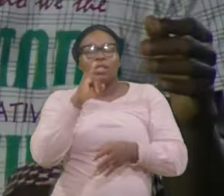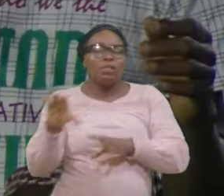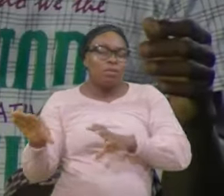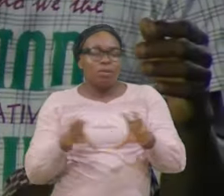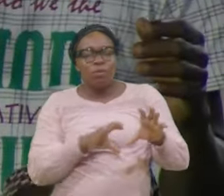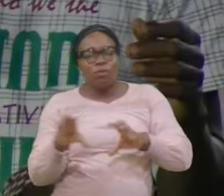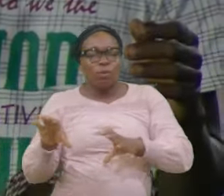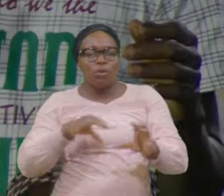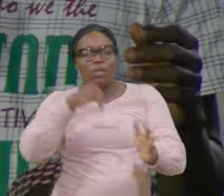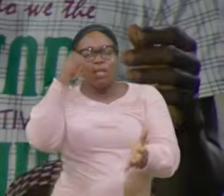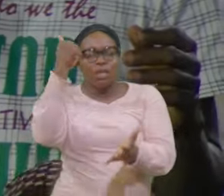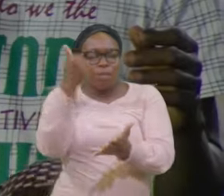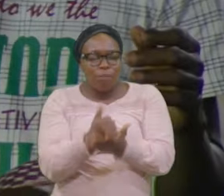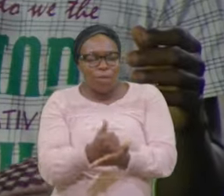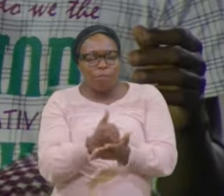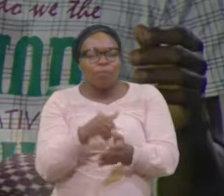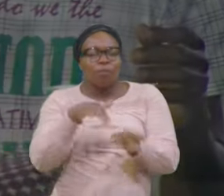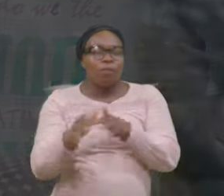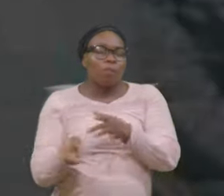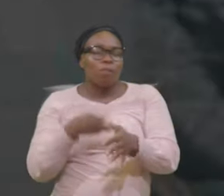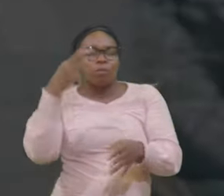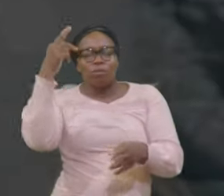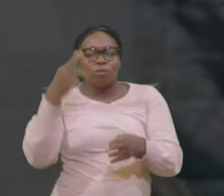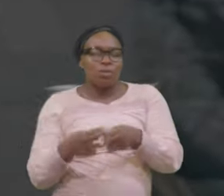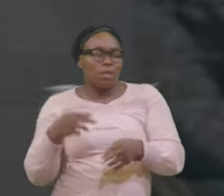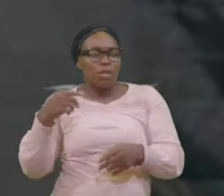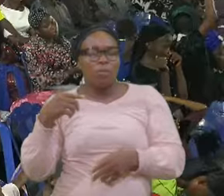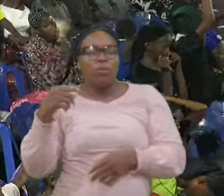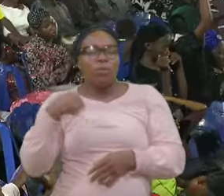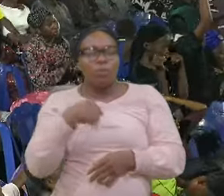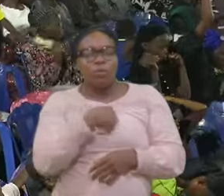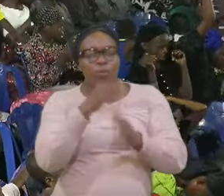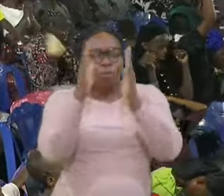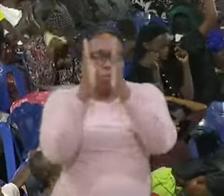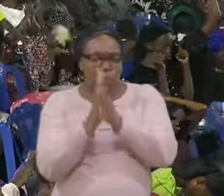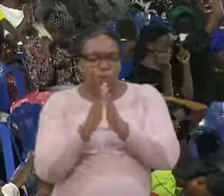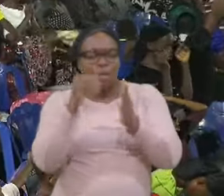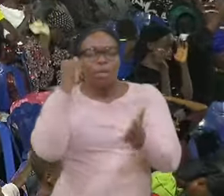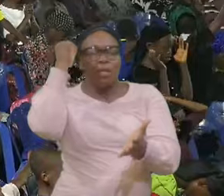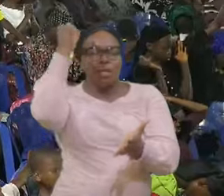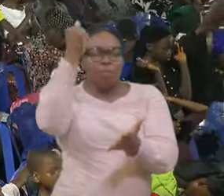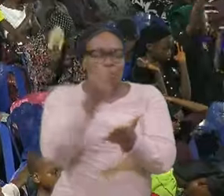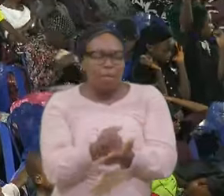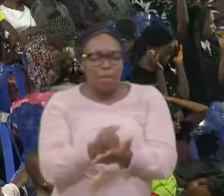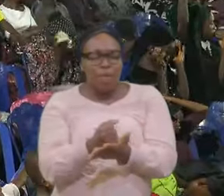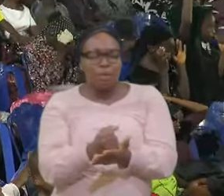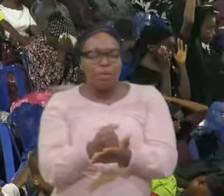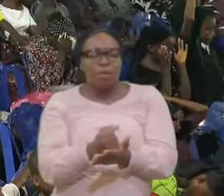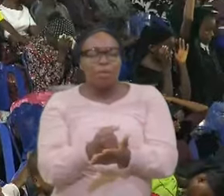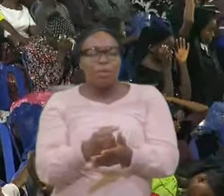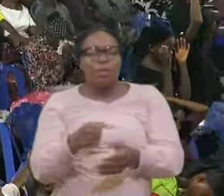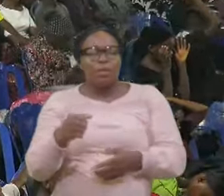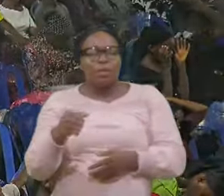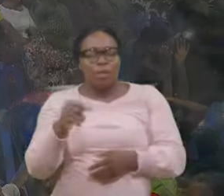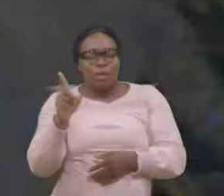In Jesus Name We pray I am